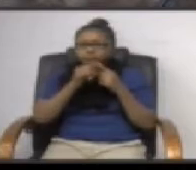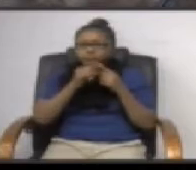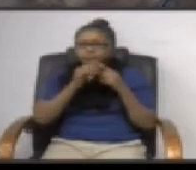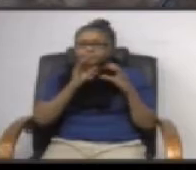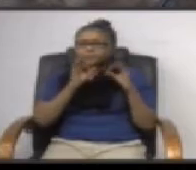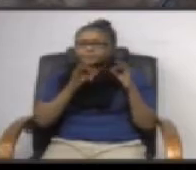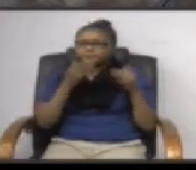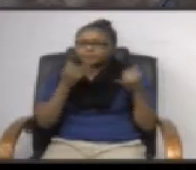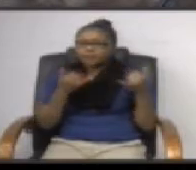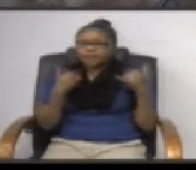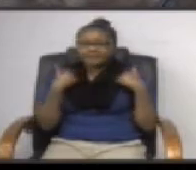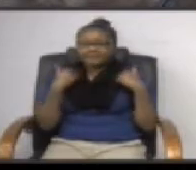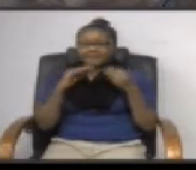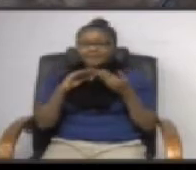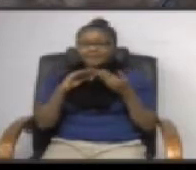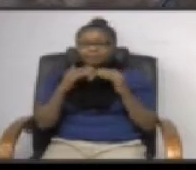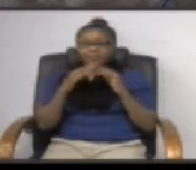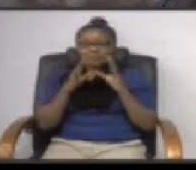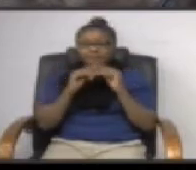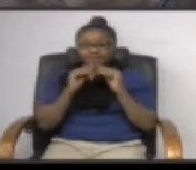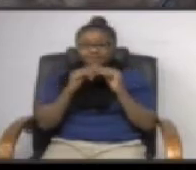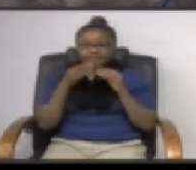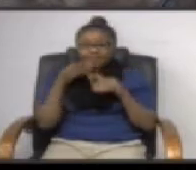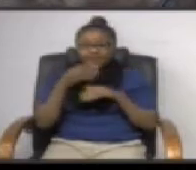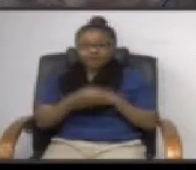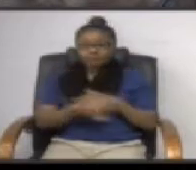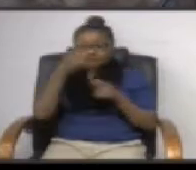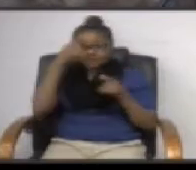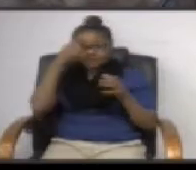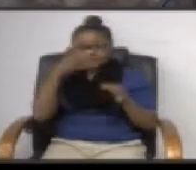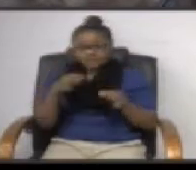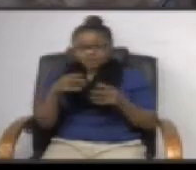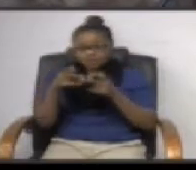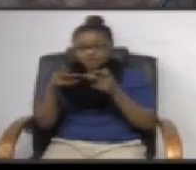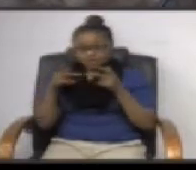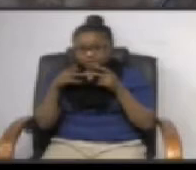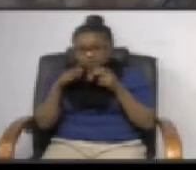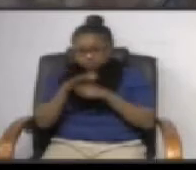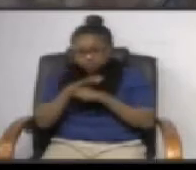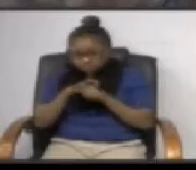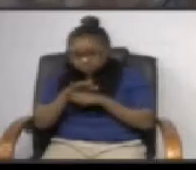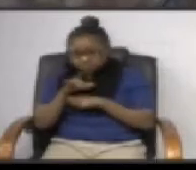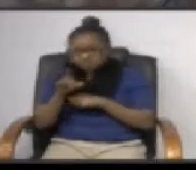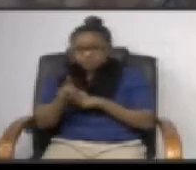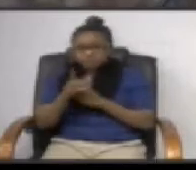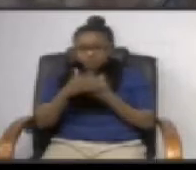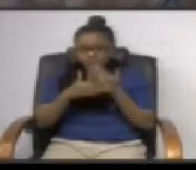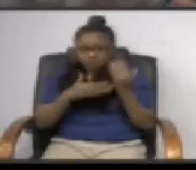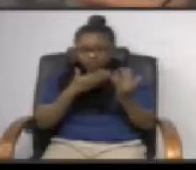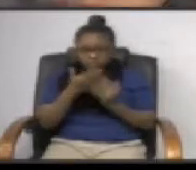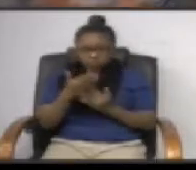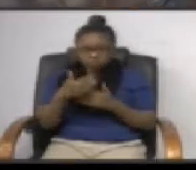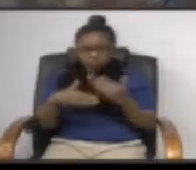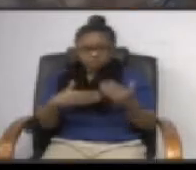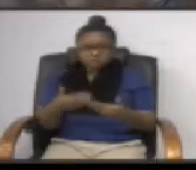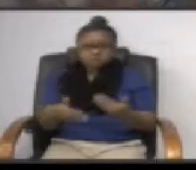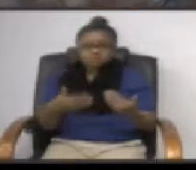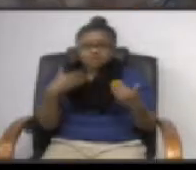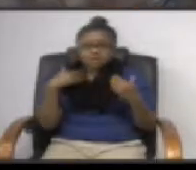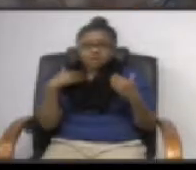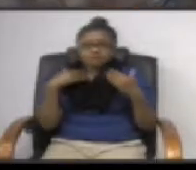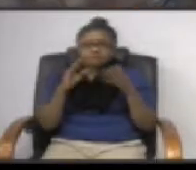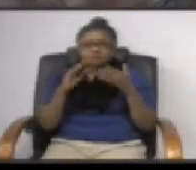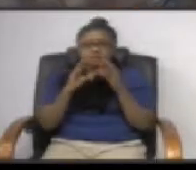time there is a community meeting that happens after they've decided on the location after they've gone through a whole bunch of the process they then have a